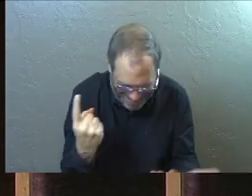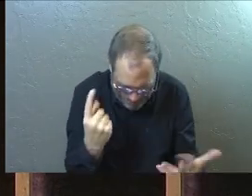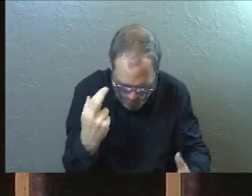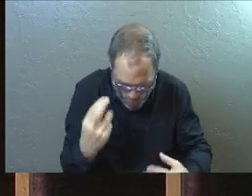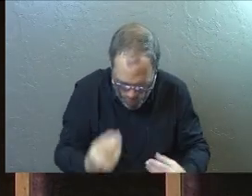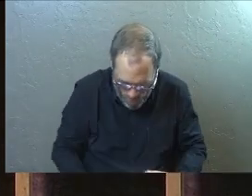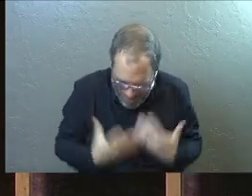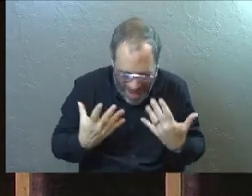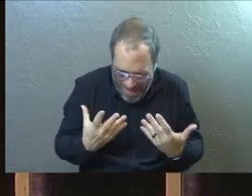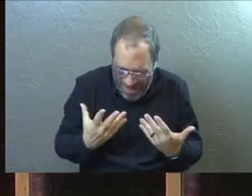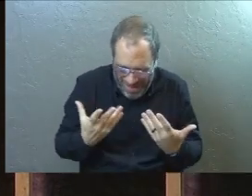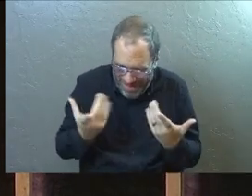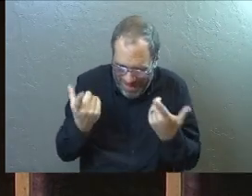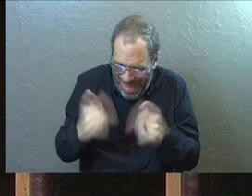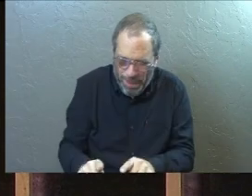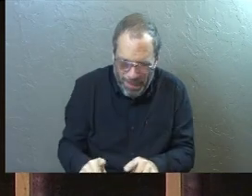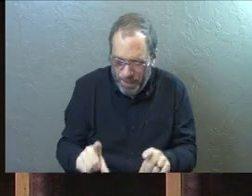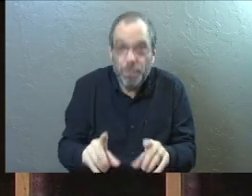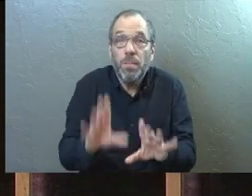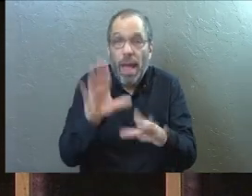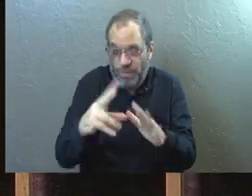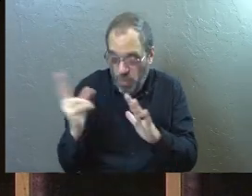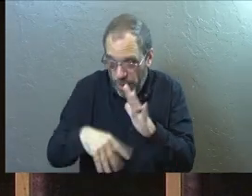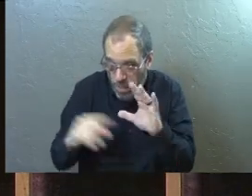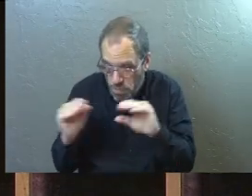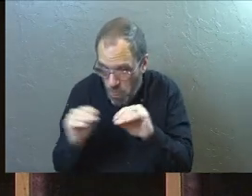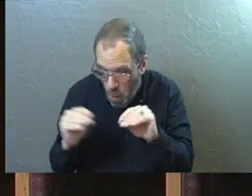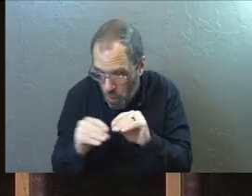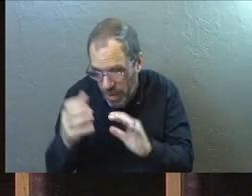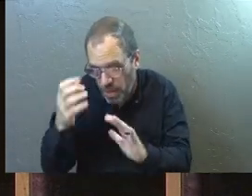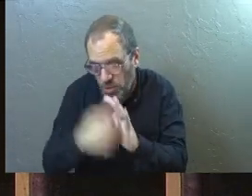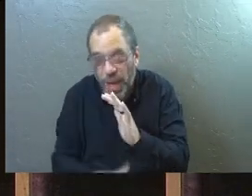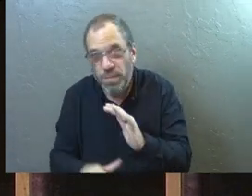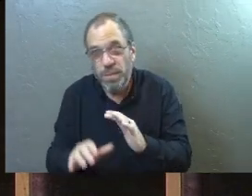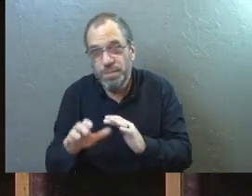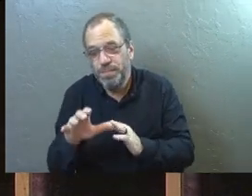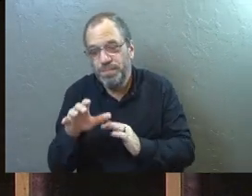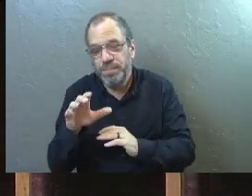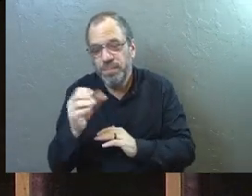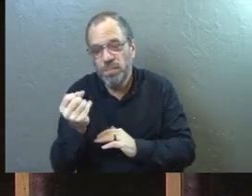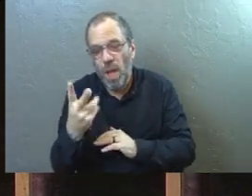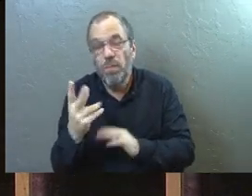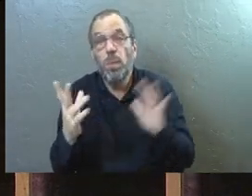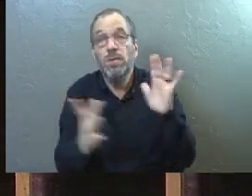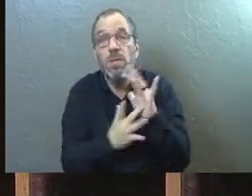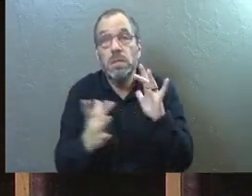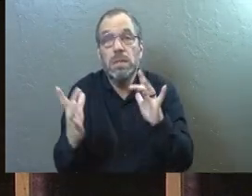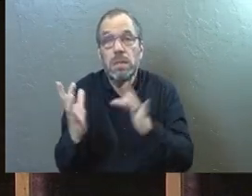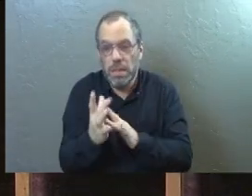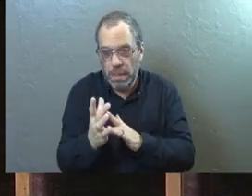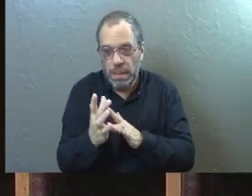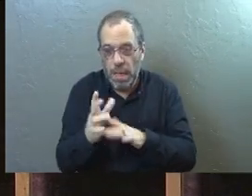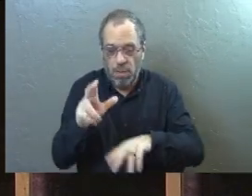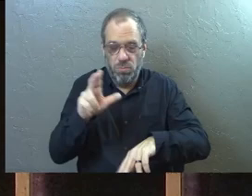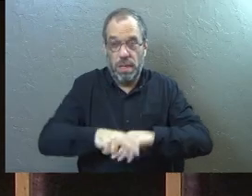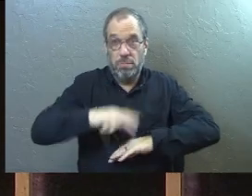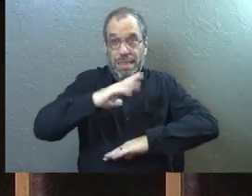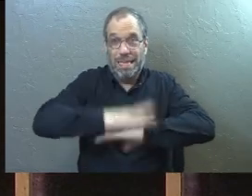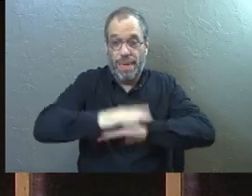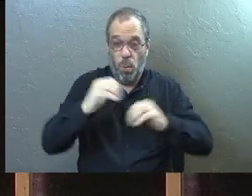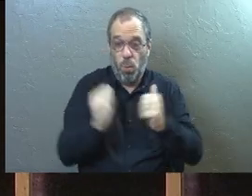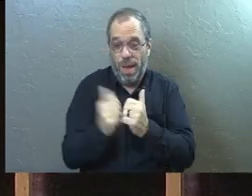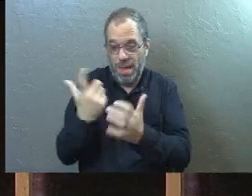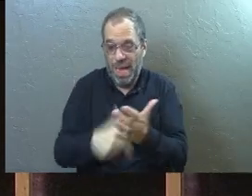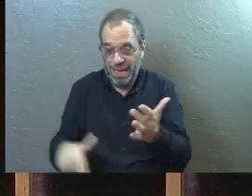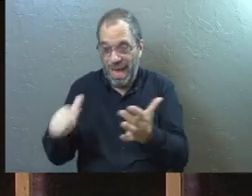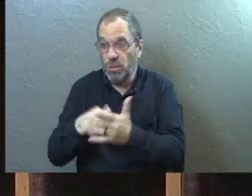reviving that's going on. And if you keep reading into the next chapter, there's a moment where Jesus is reclining at the table with